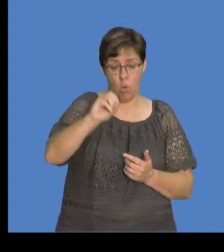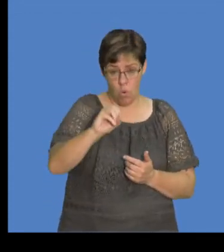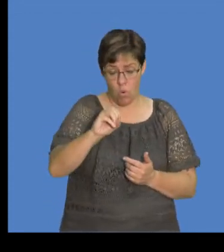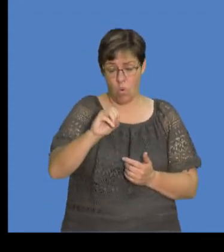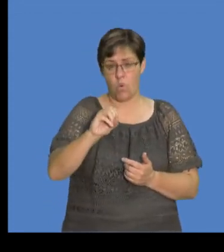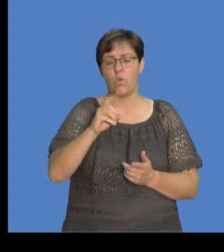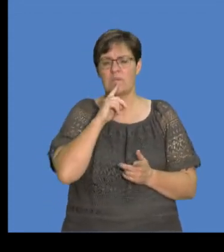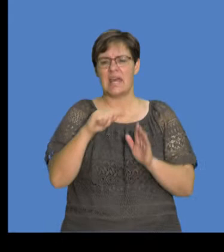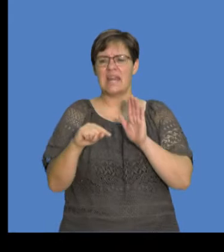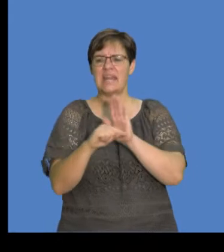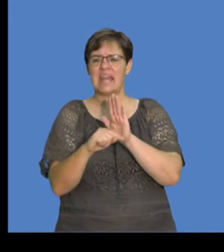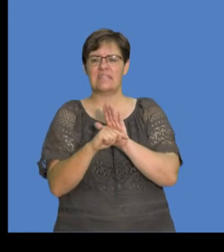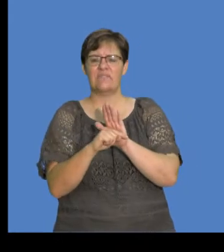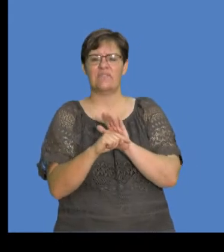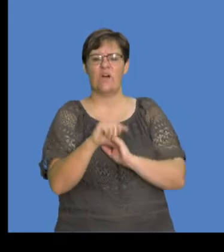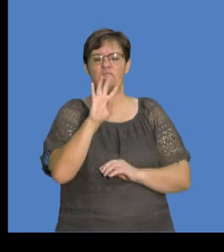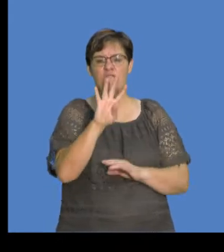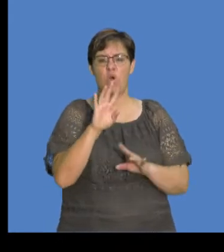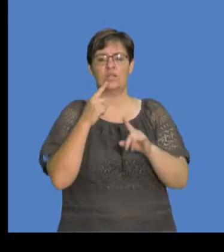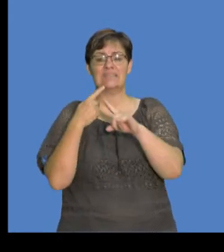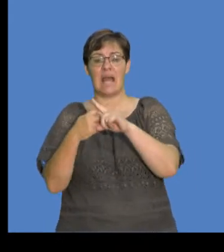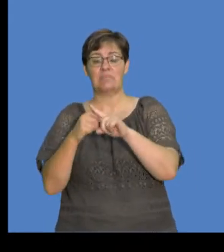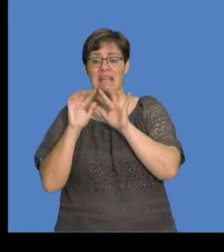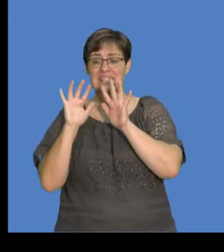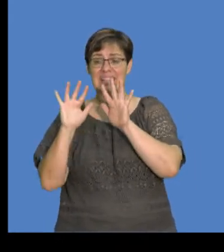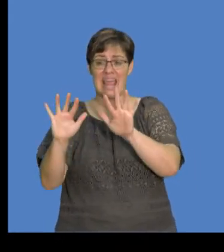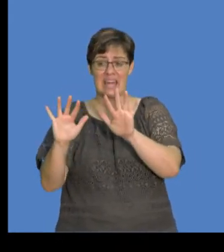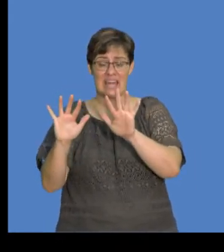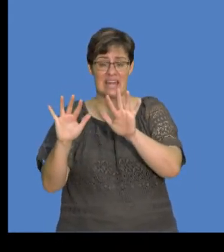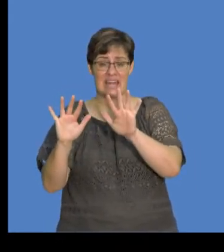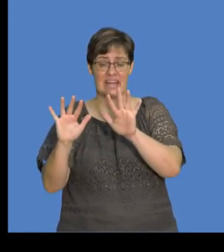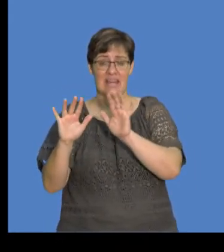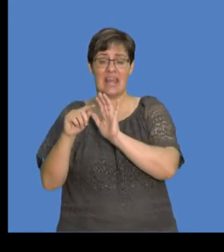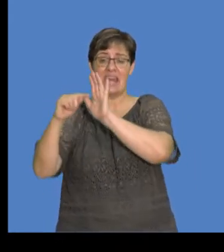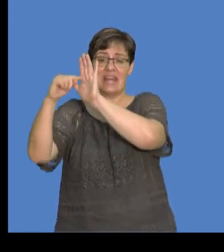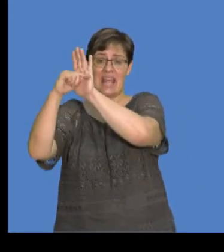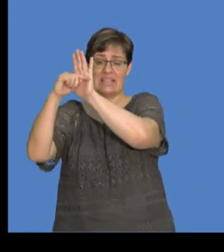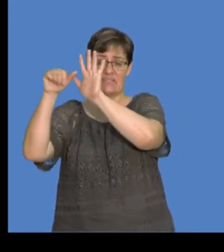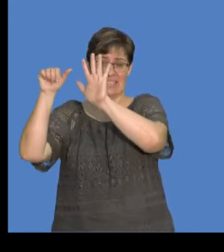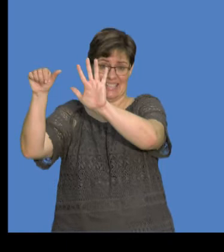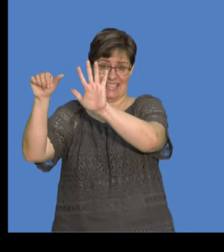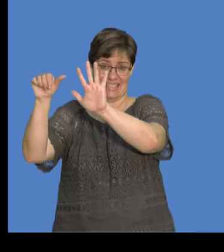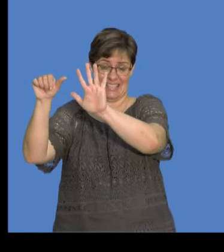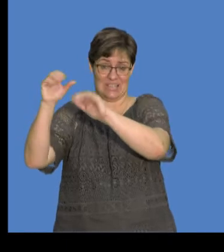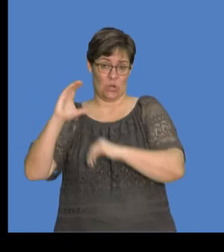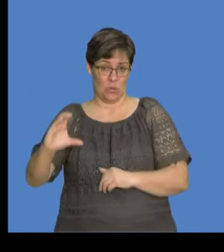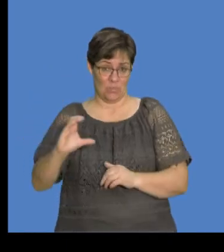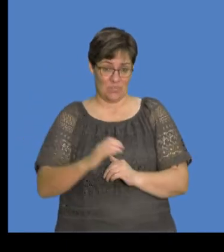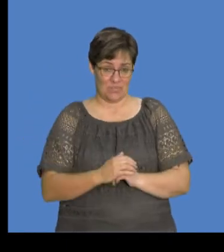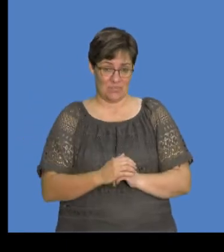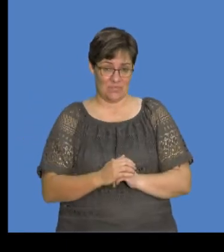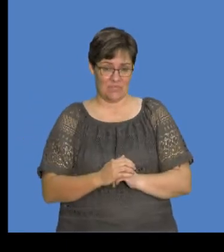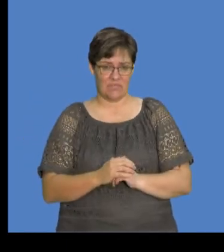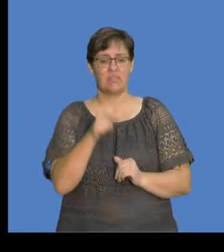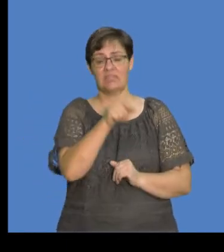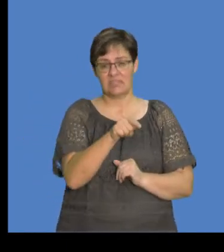equal to, okay, negative 4 multiplied by 10 exponent negative 6 coulomb,